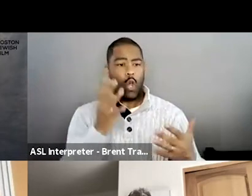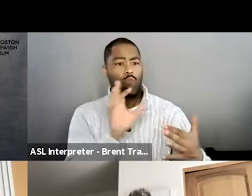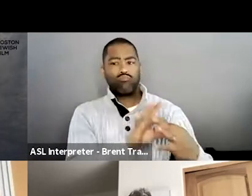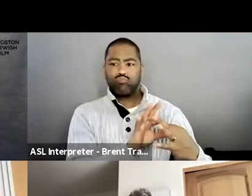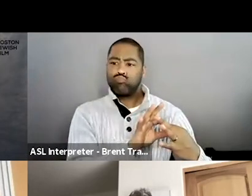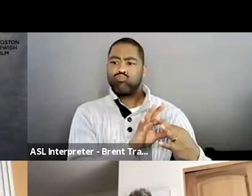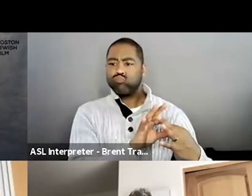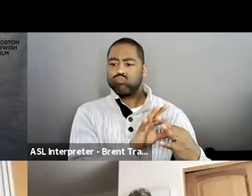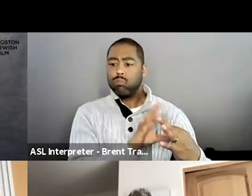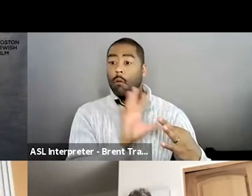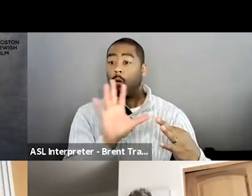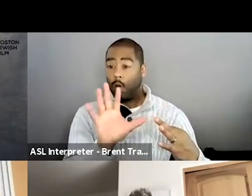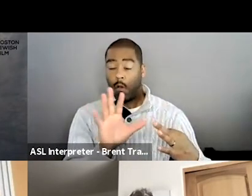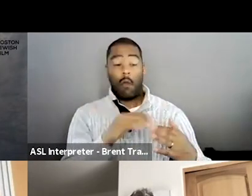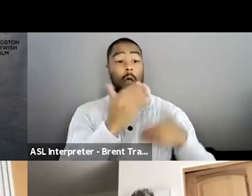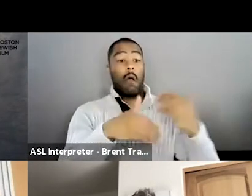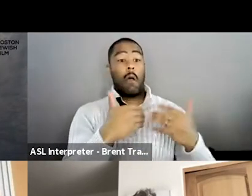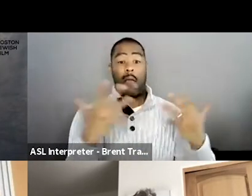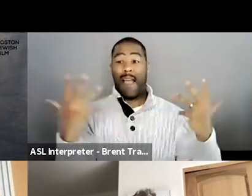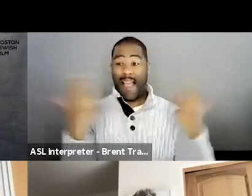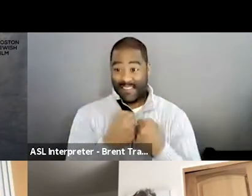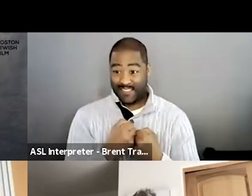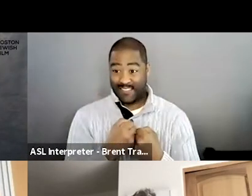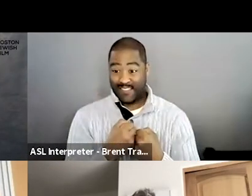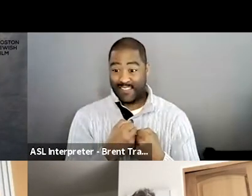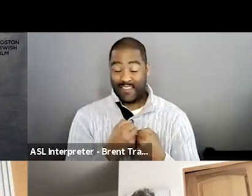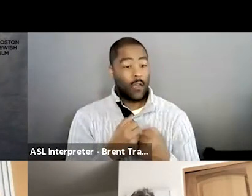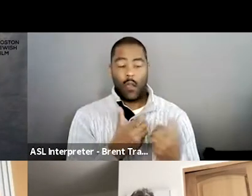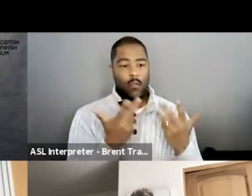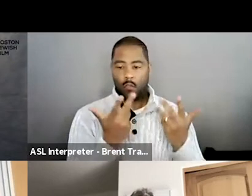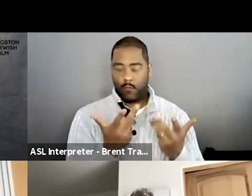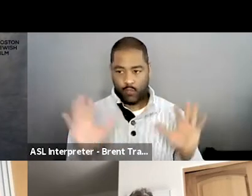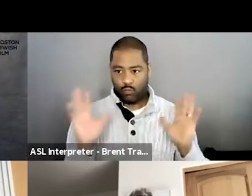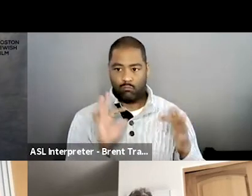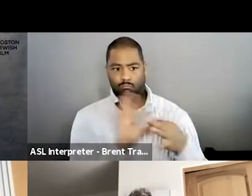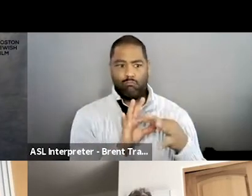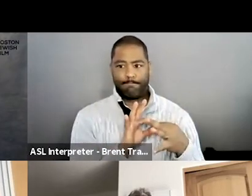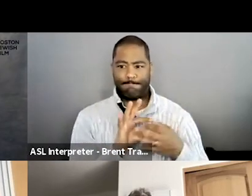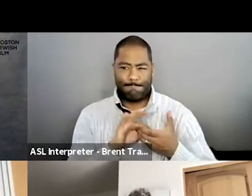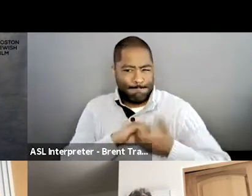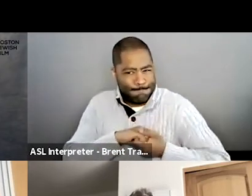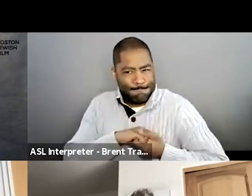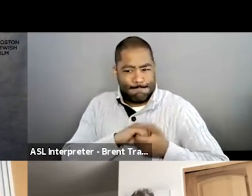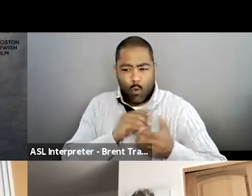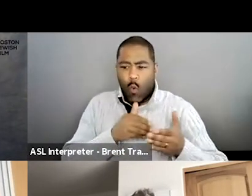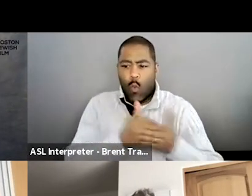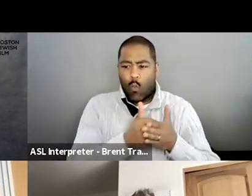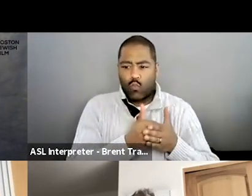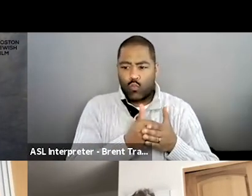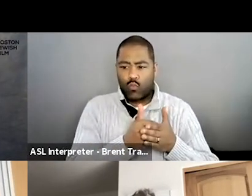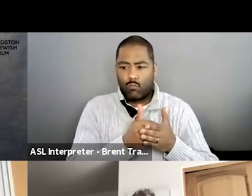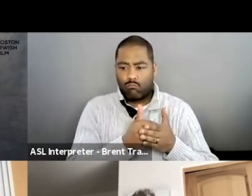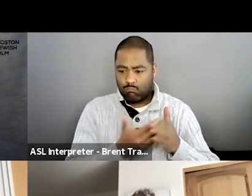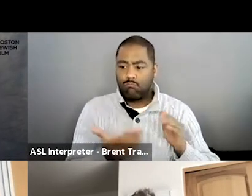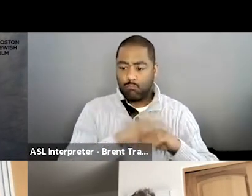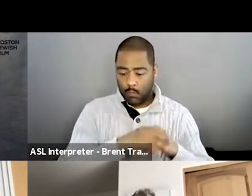a, you emotional level. Whereas I had just, you know, been through school and I would start just doing things